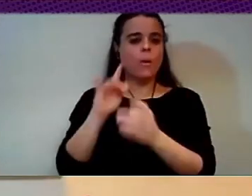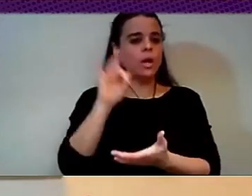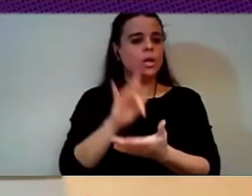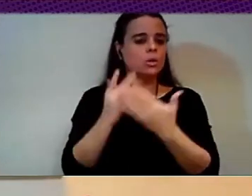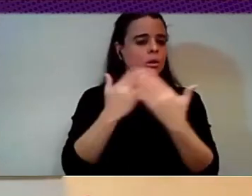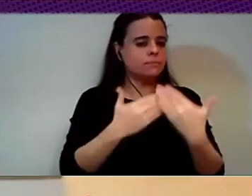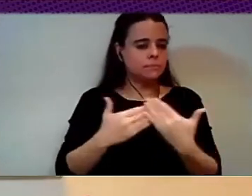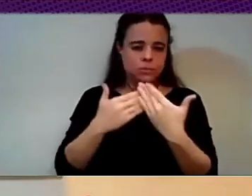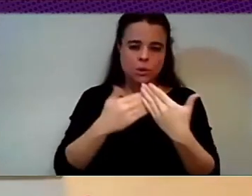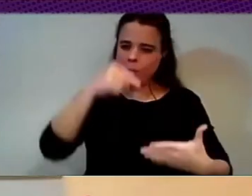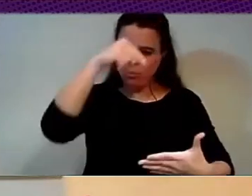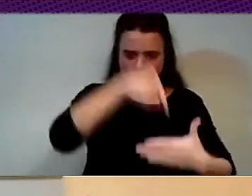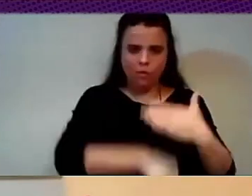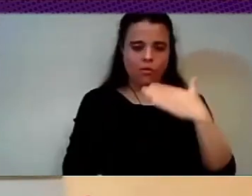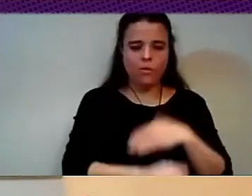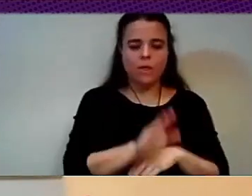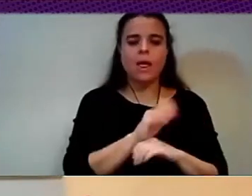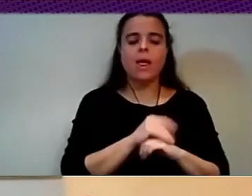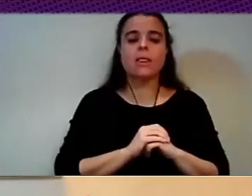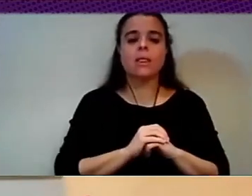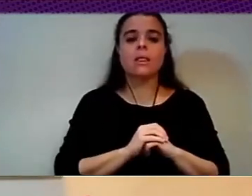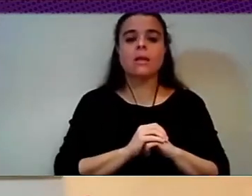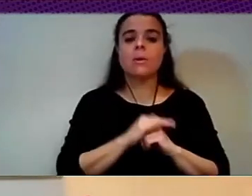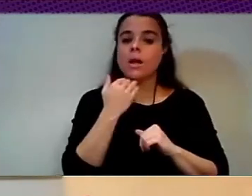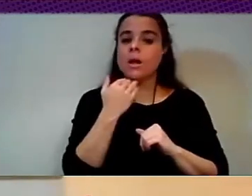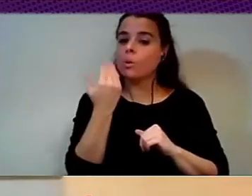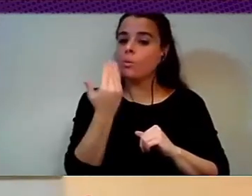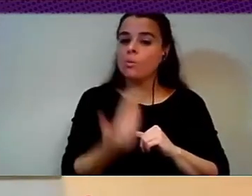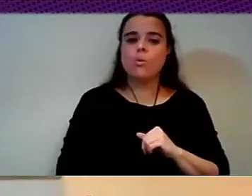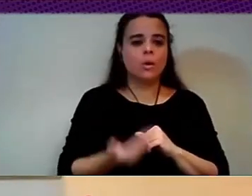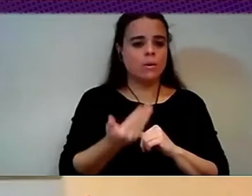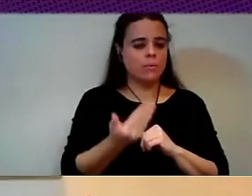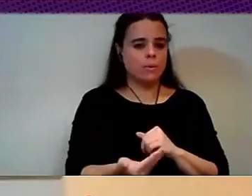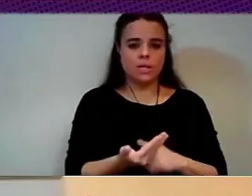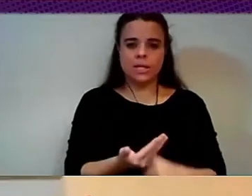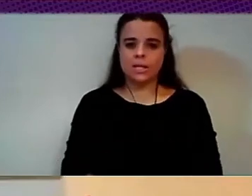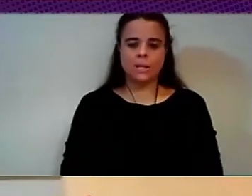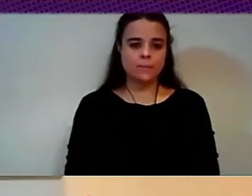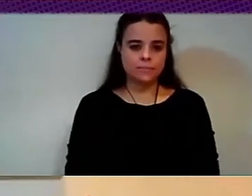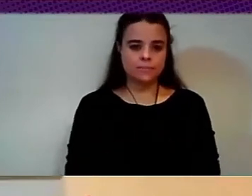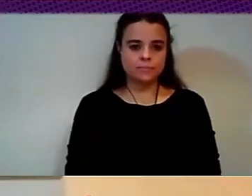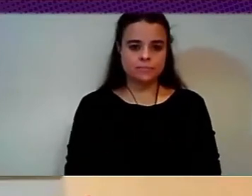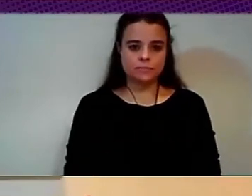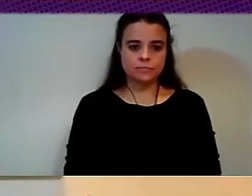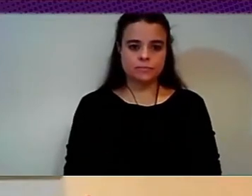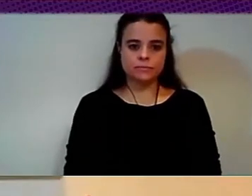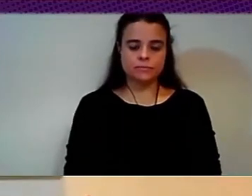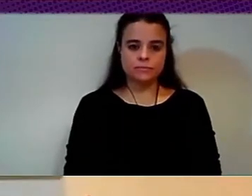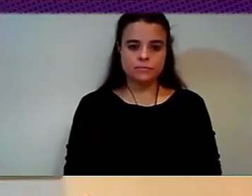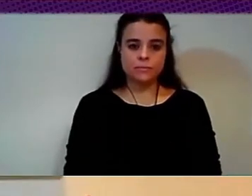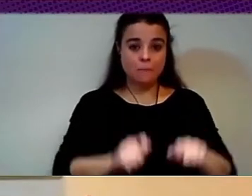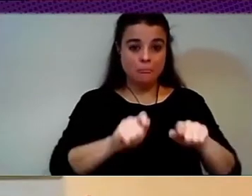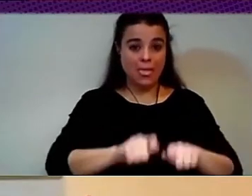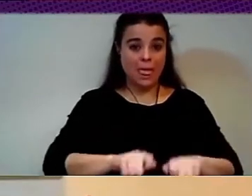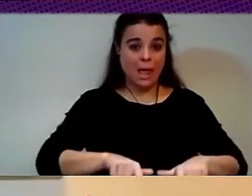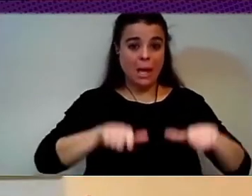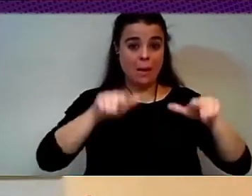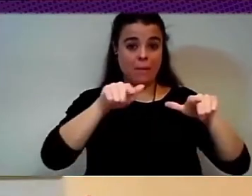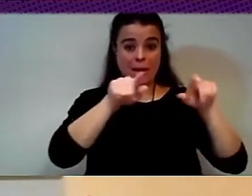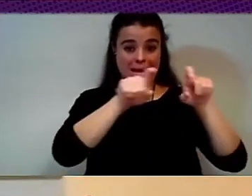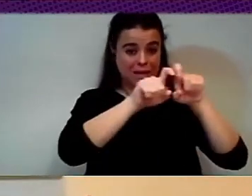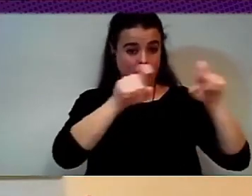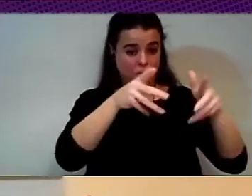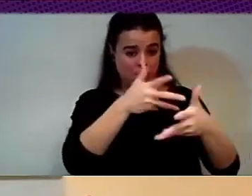very important is that, you know, the big platforms are going to be mandated to share data with